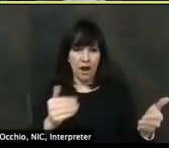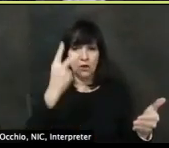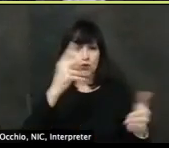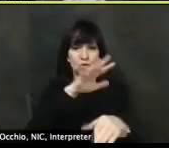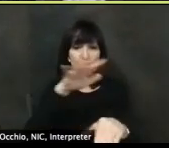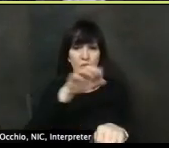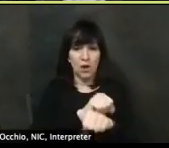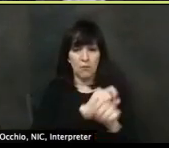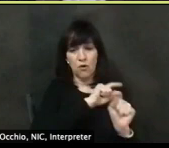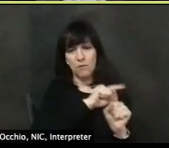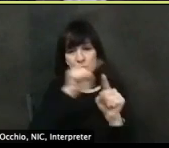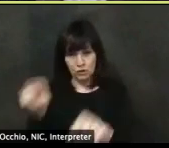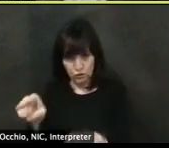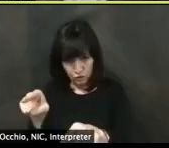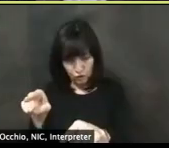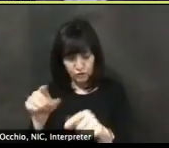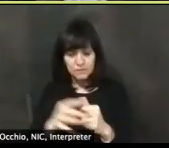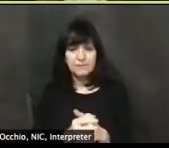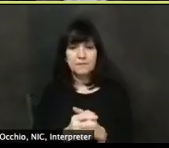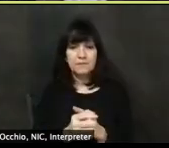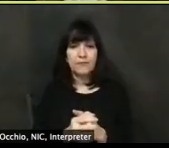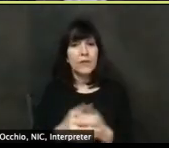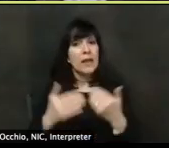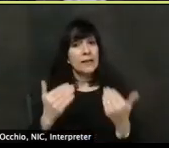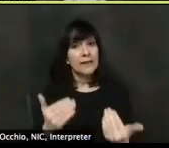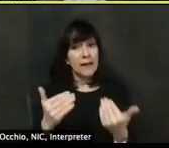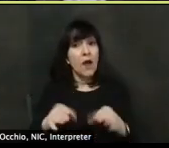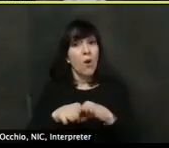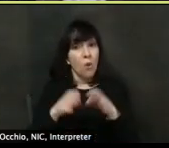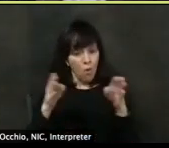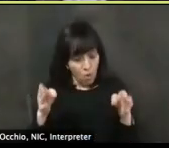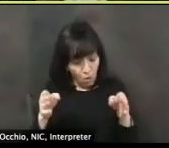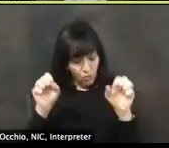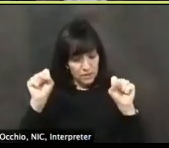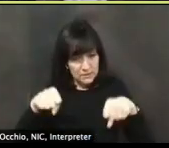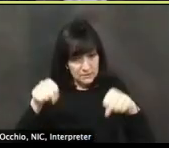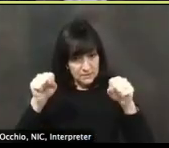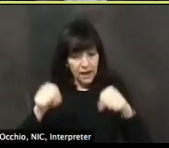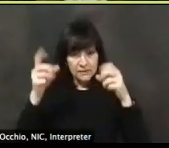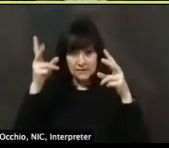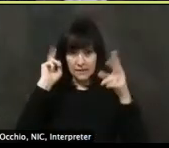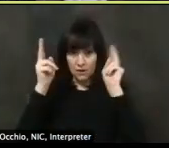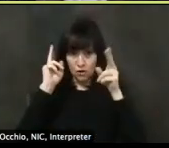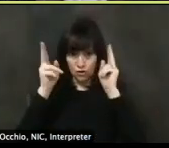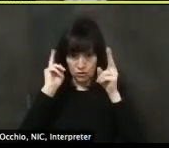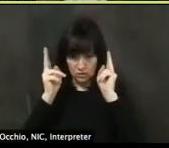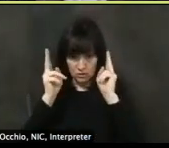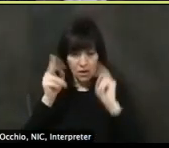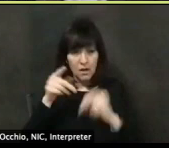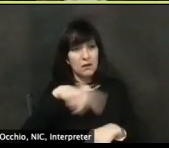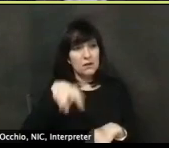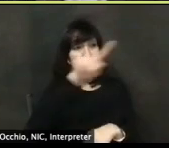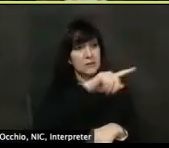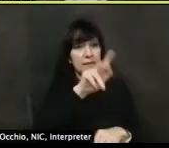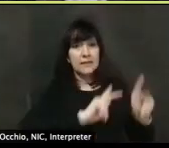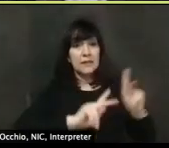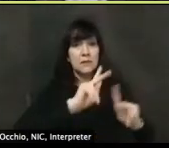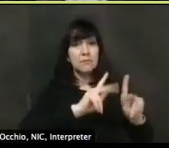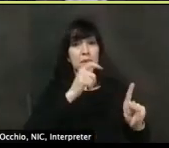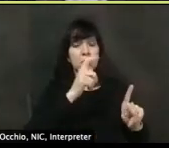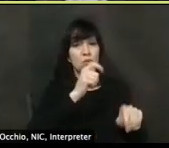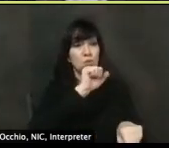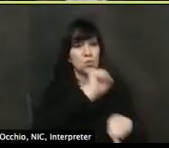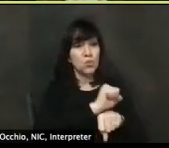so that is, uh, allowing workers at essential businesses. Um, and this follows the essential business list that, uh, that has been